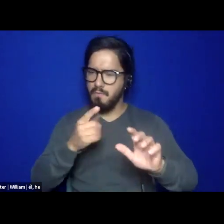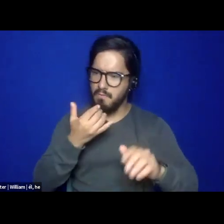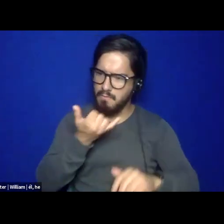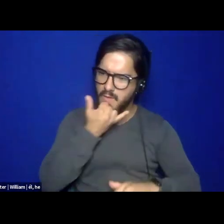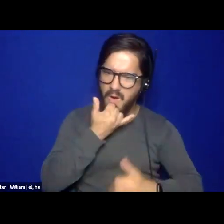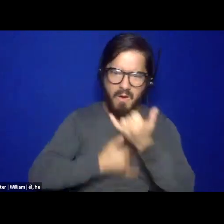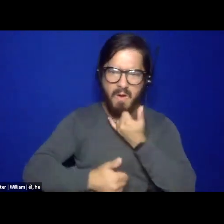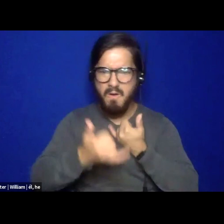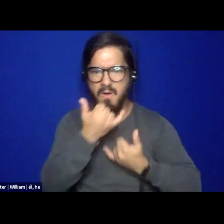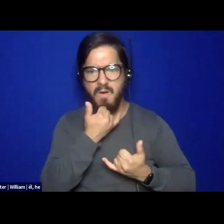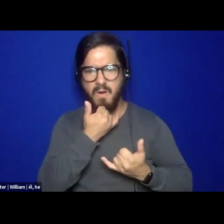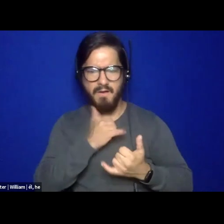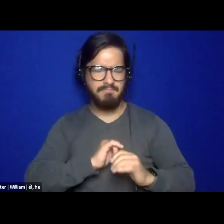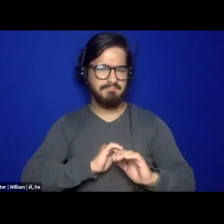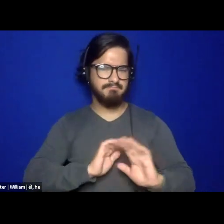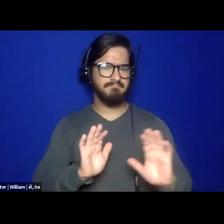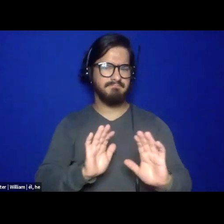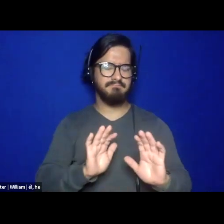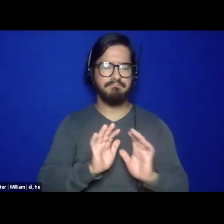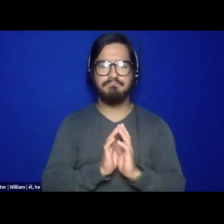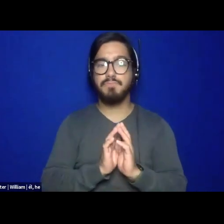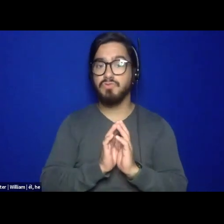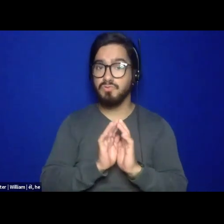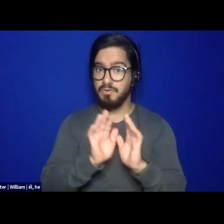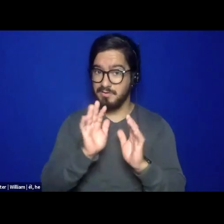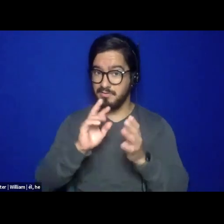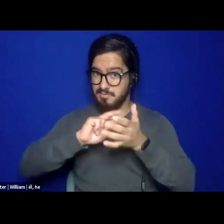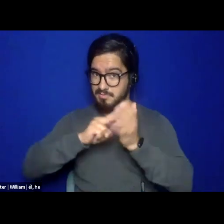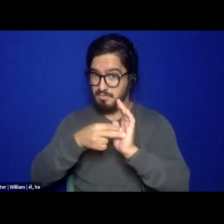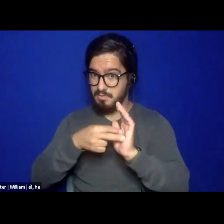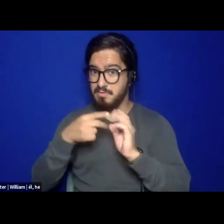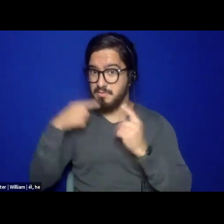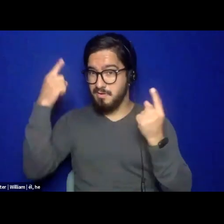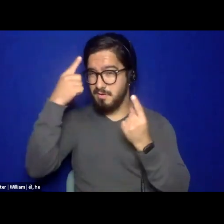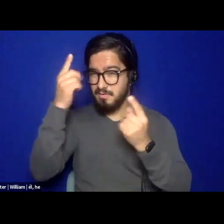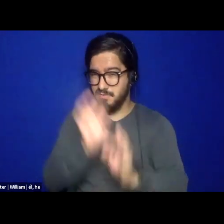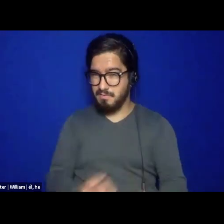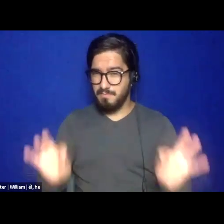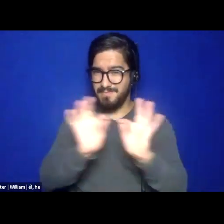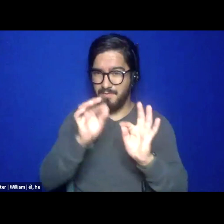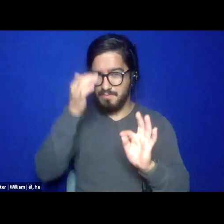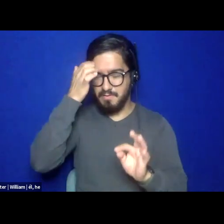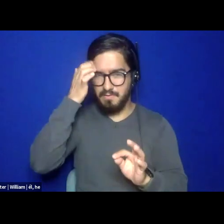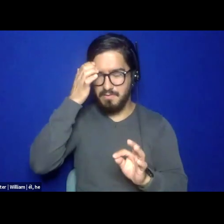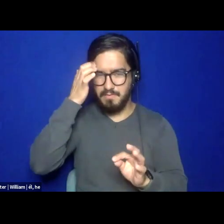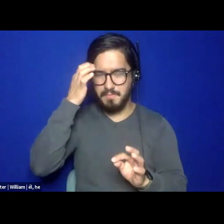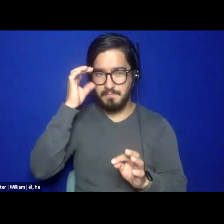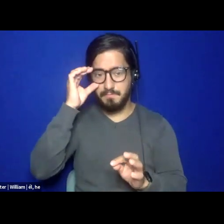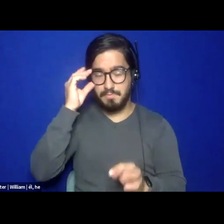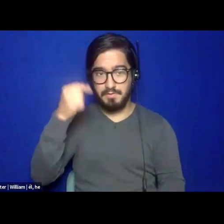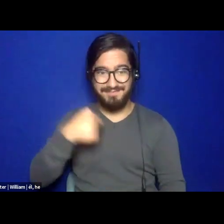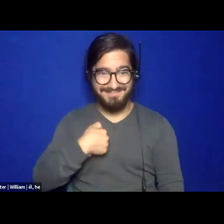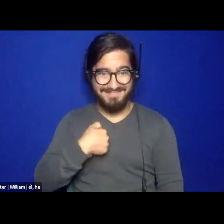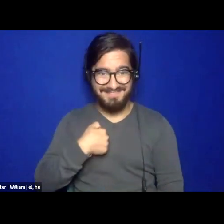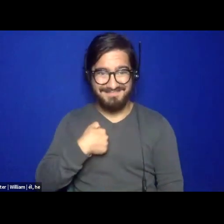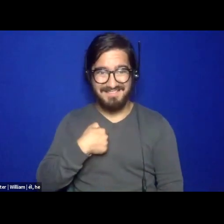I, um, think it's real important for me to, um, one, show up in my